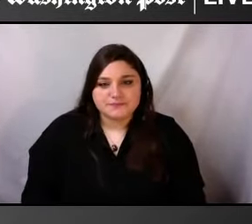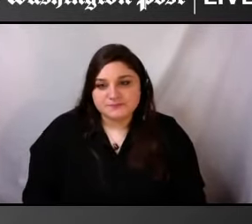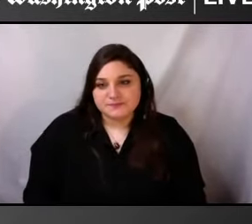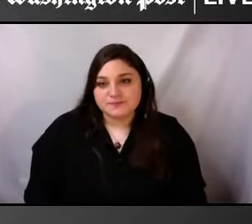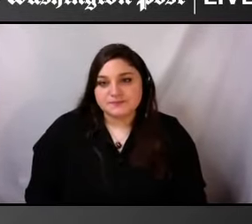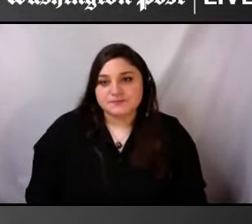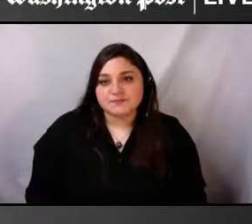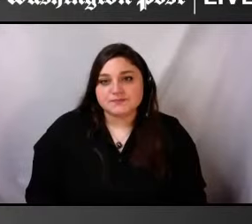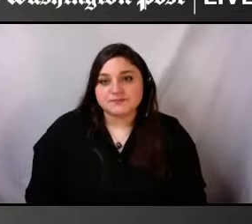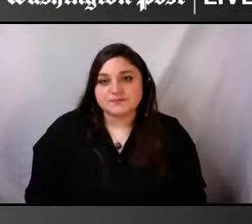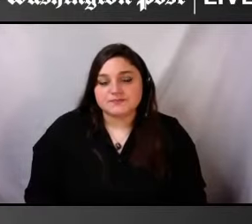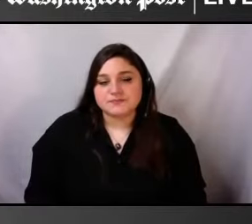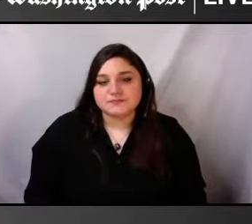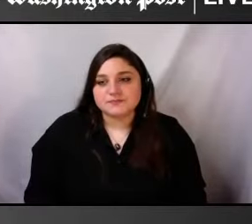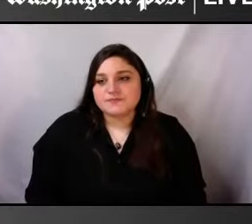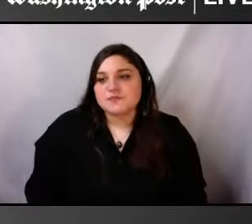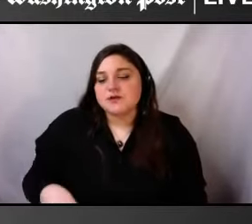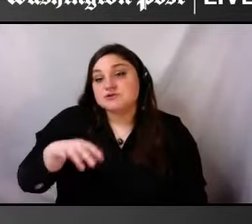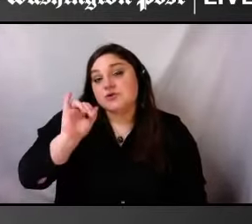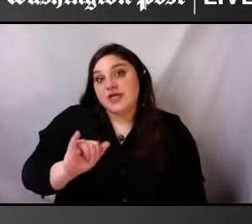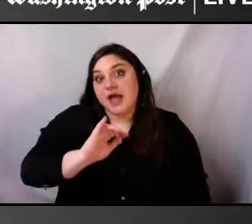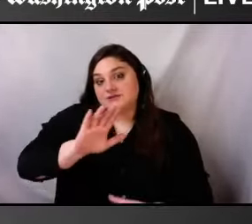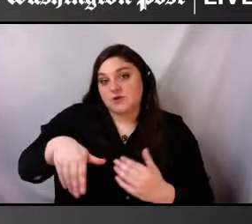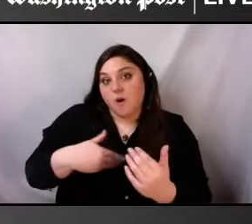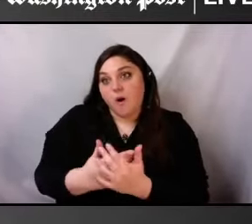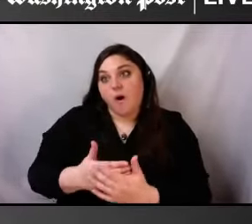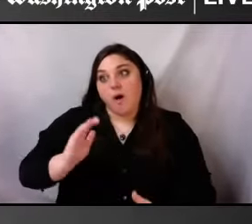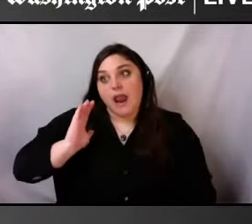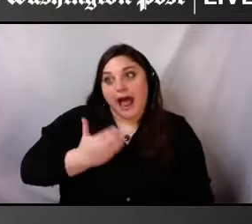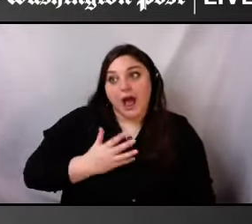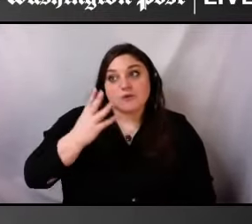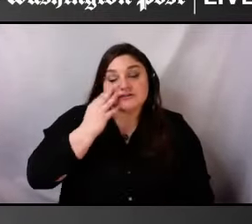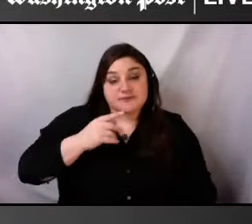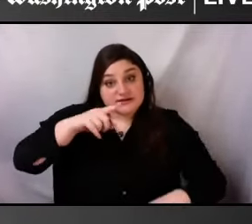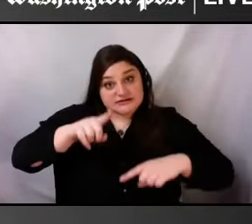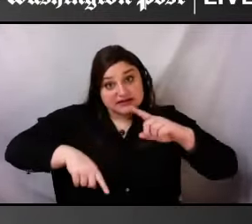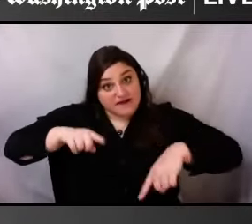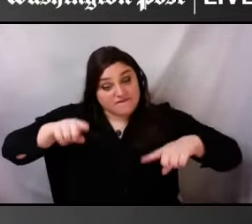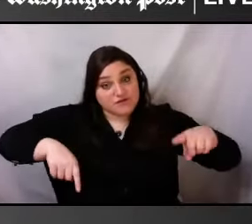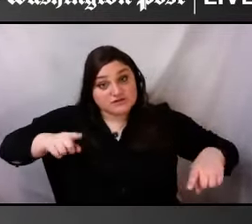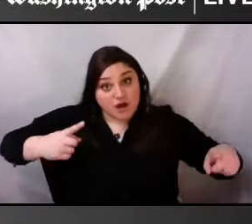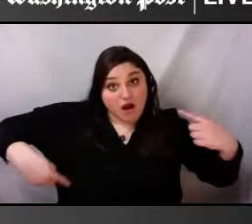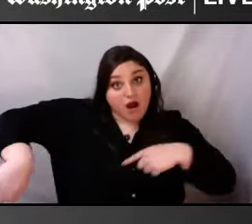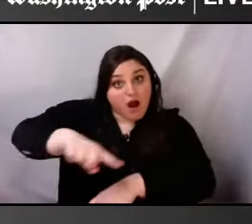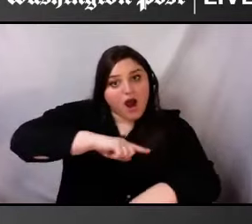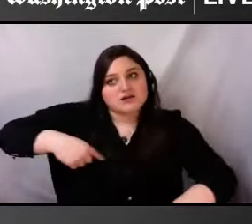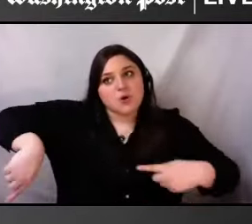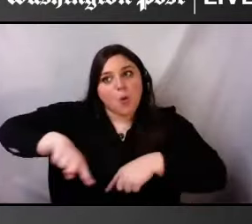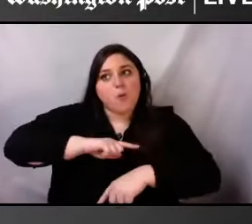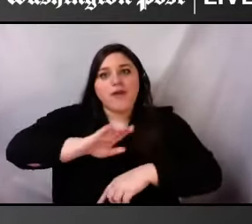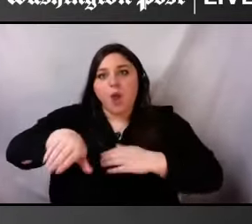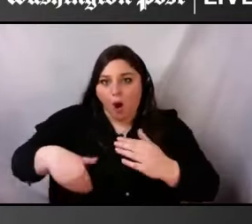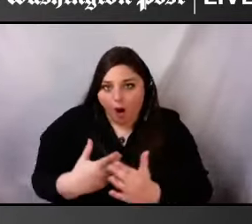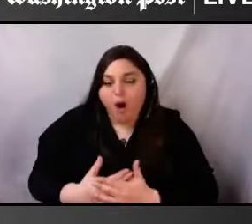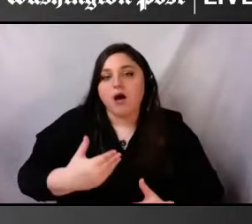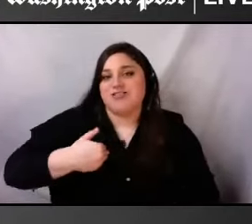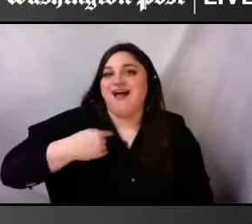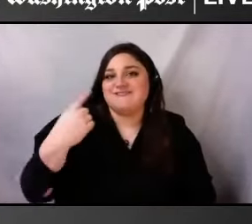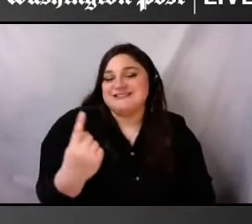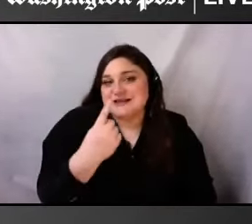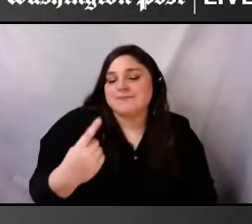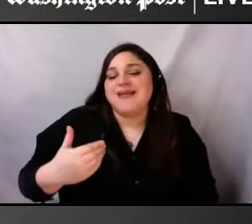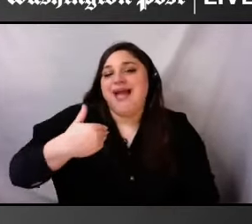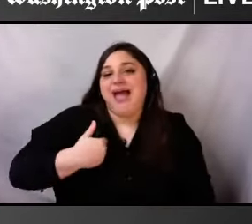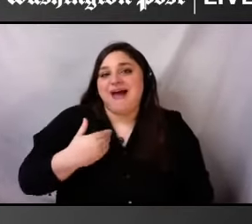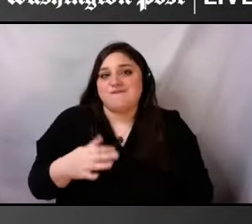no matter what our experiences are, have an opportunity to think, to think very critically about how you